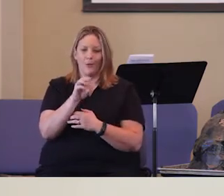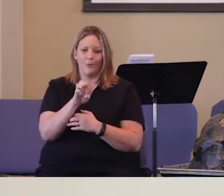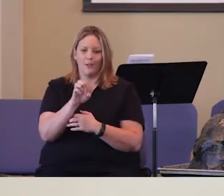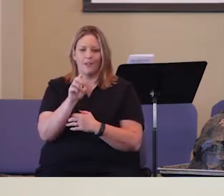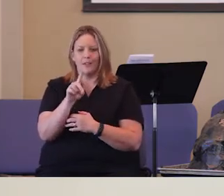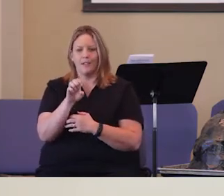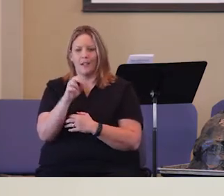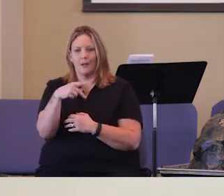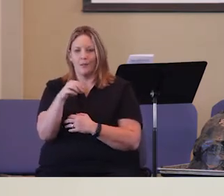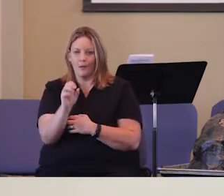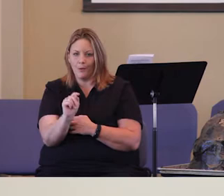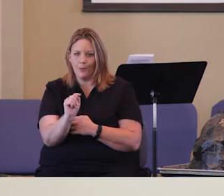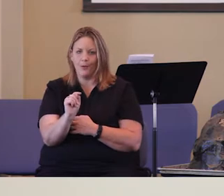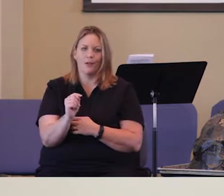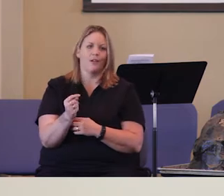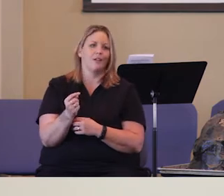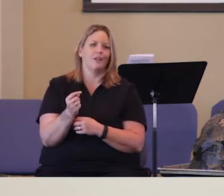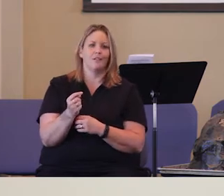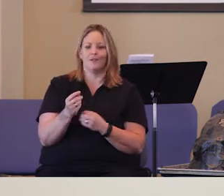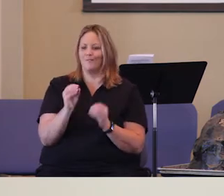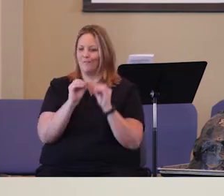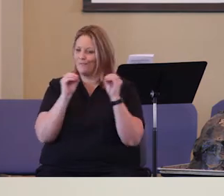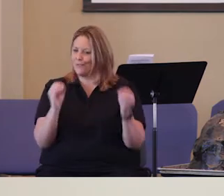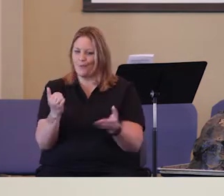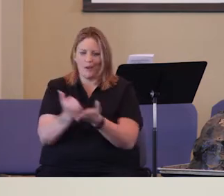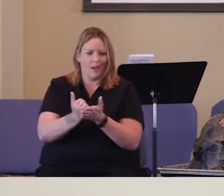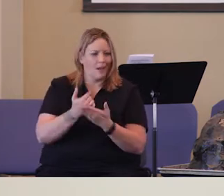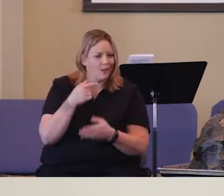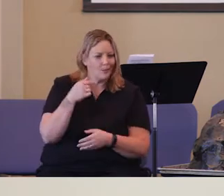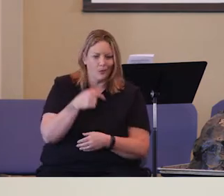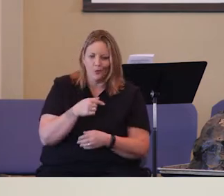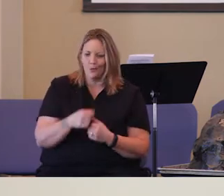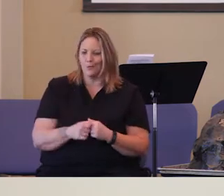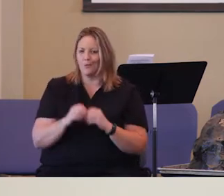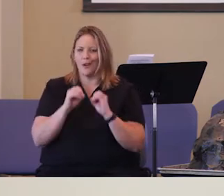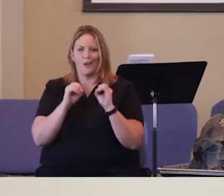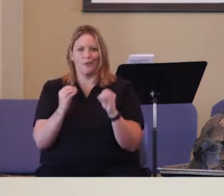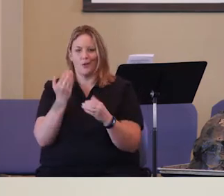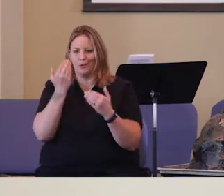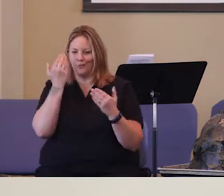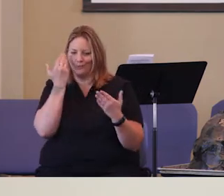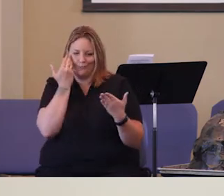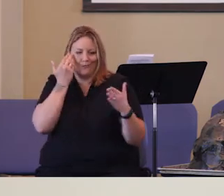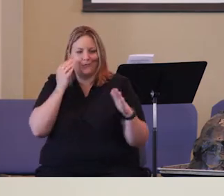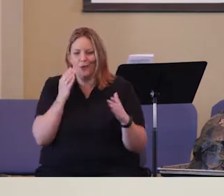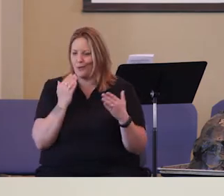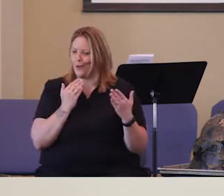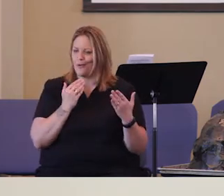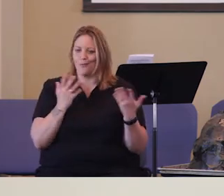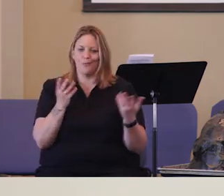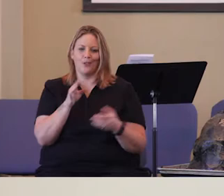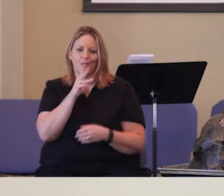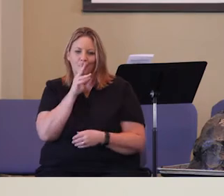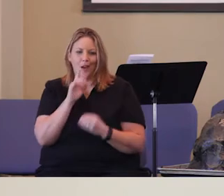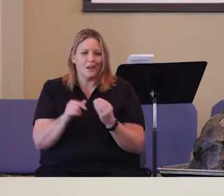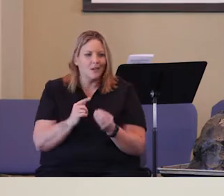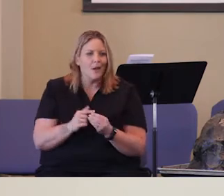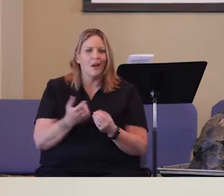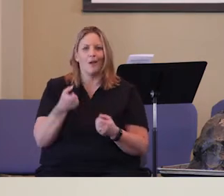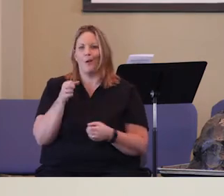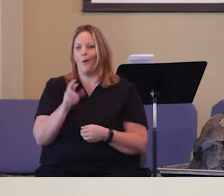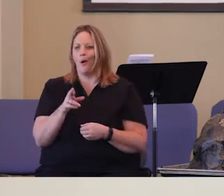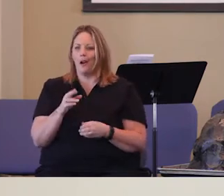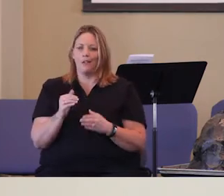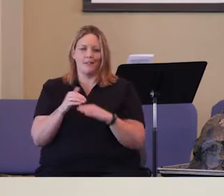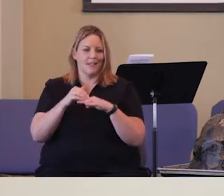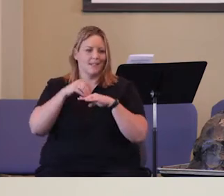there's nobody to help you and nobody knows what they're talking about. And maybe they, like for me, they send you